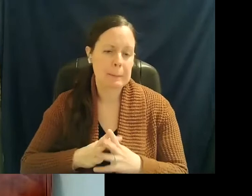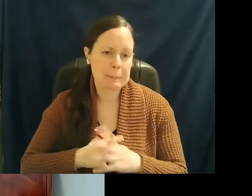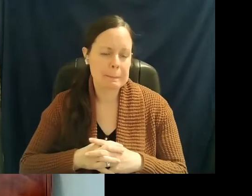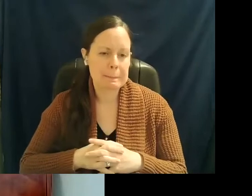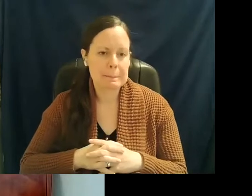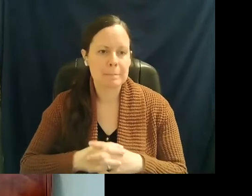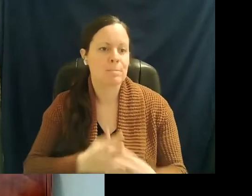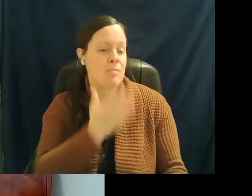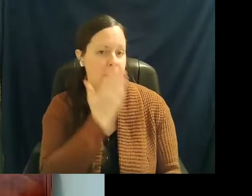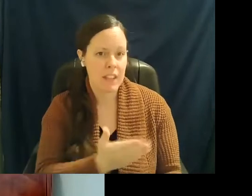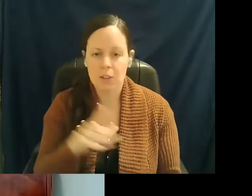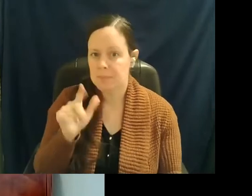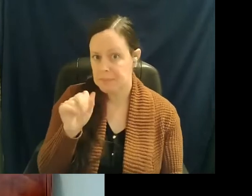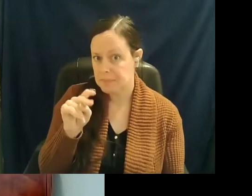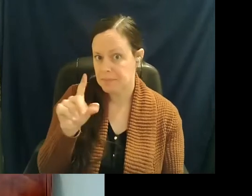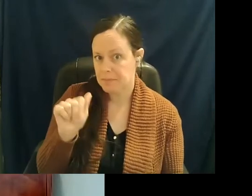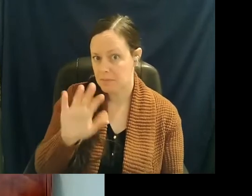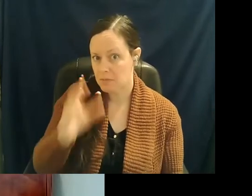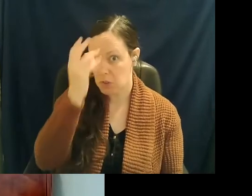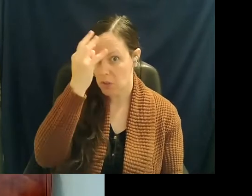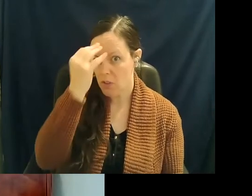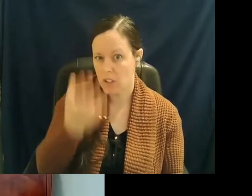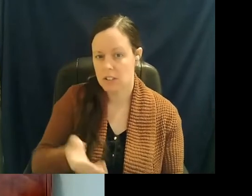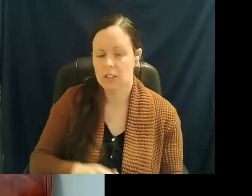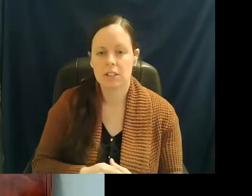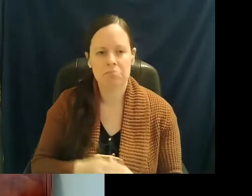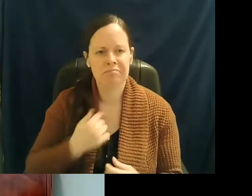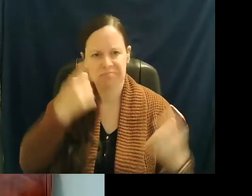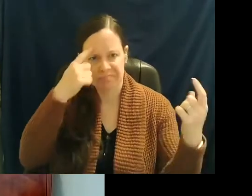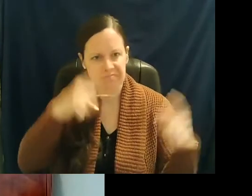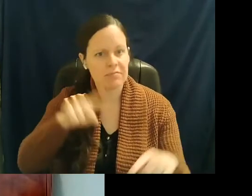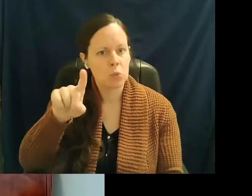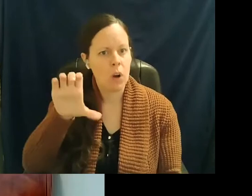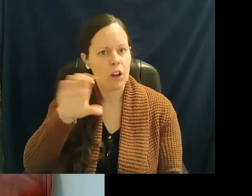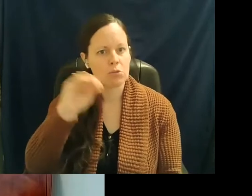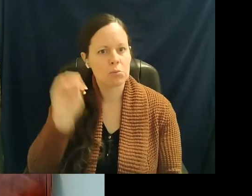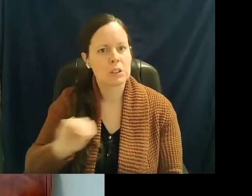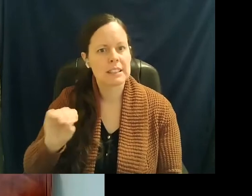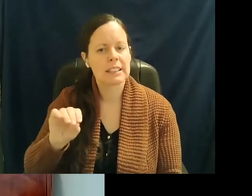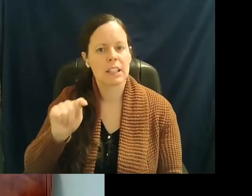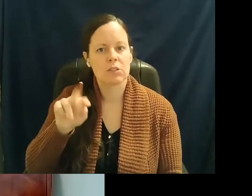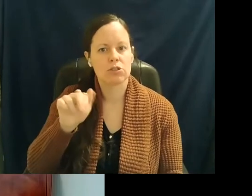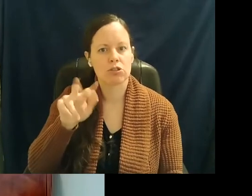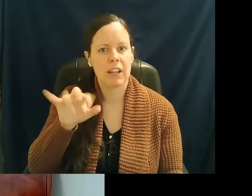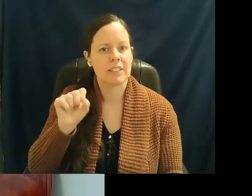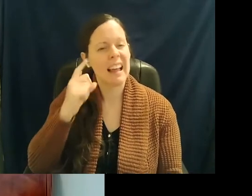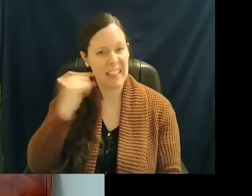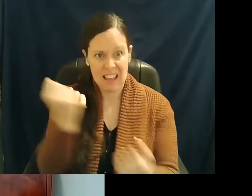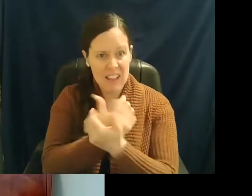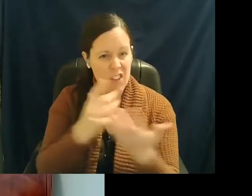Thank you, Linda. What are your thoughts. I would agree 100% with Travis. I think that when this all started,